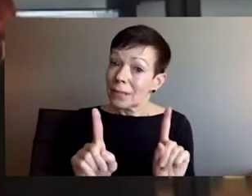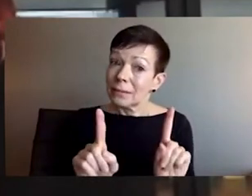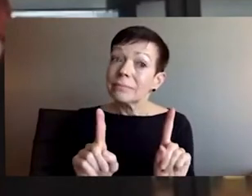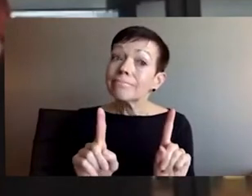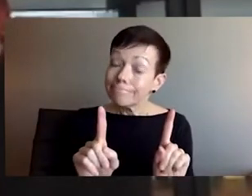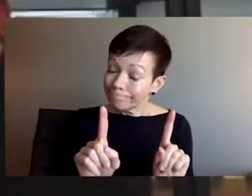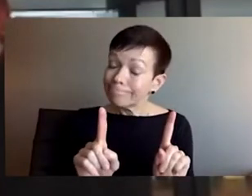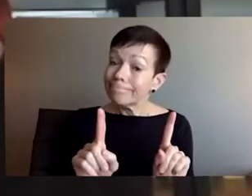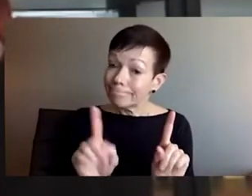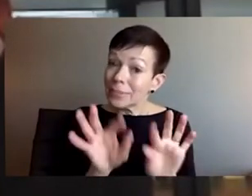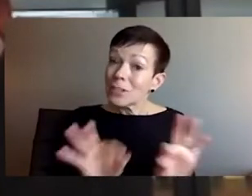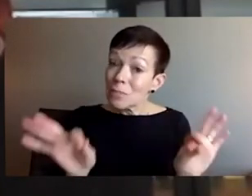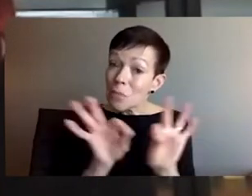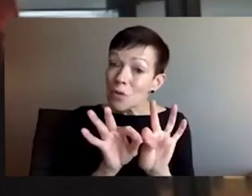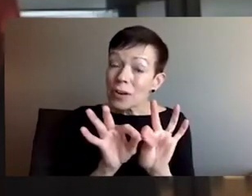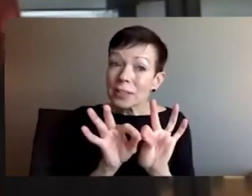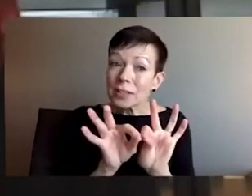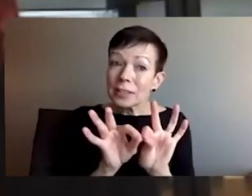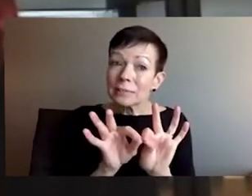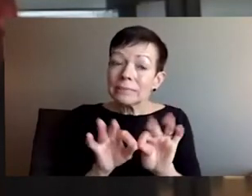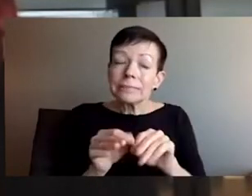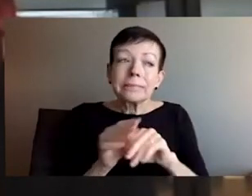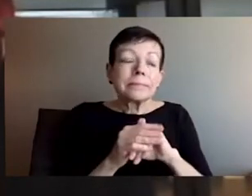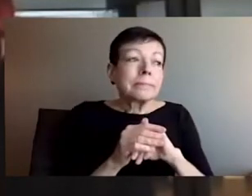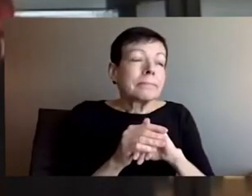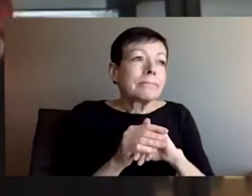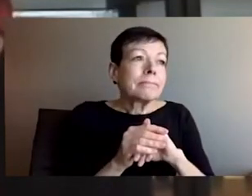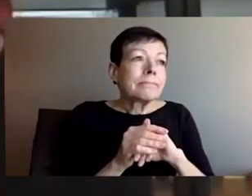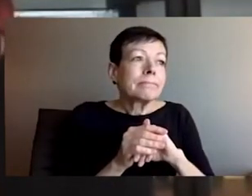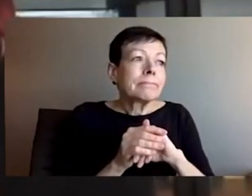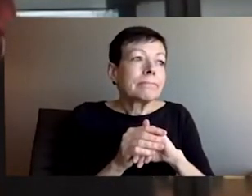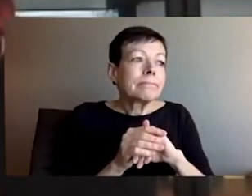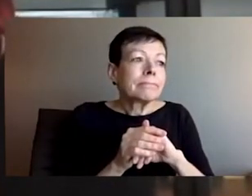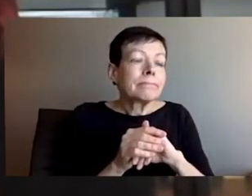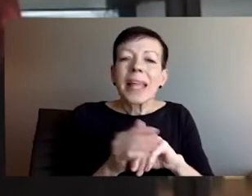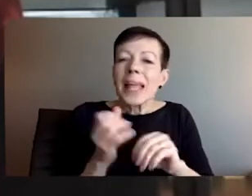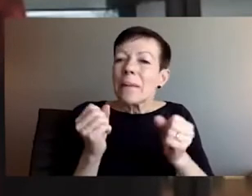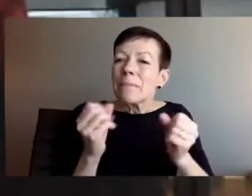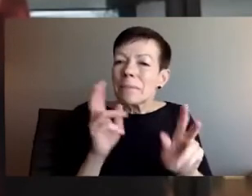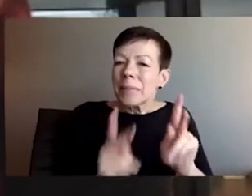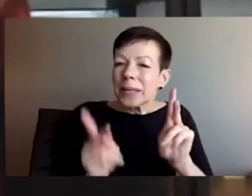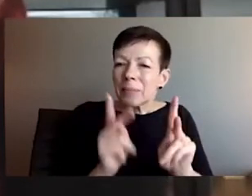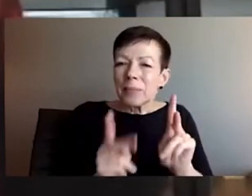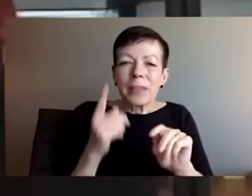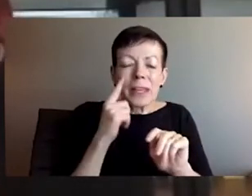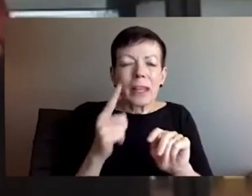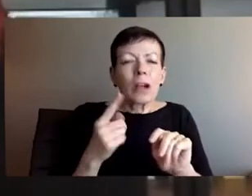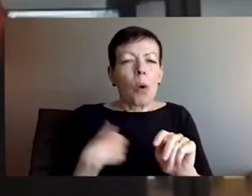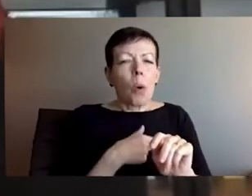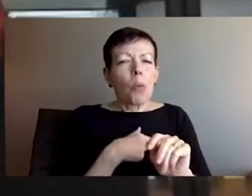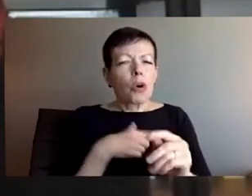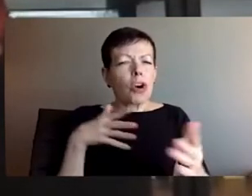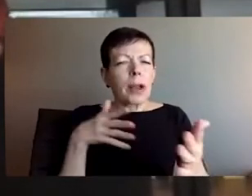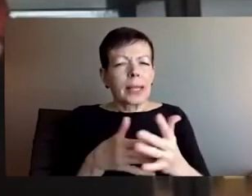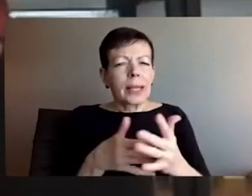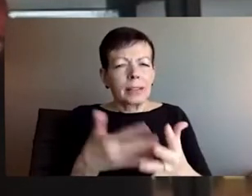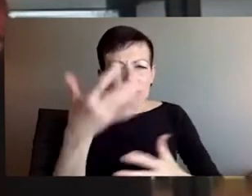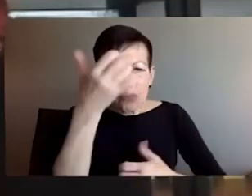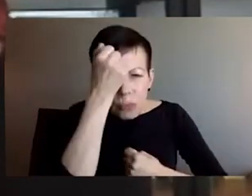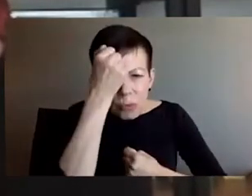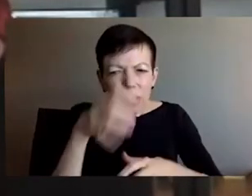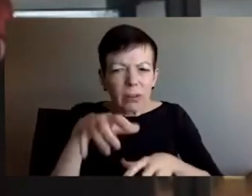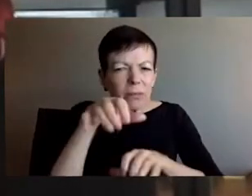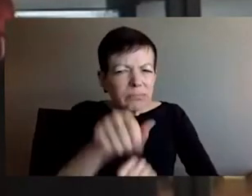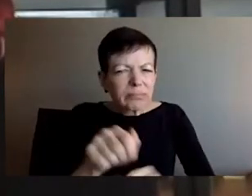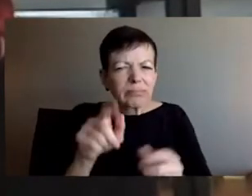the creation of unity in this situation, um, unity that the previous American administration did everything it could to weaken. Um,